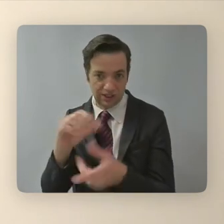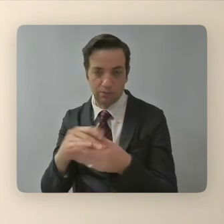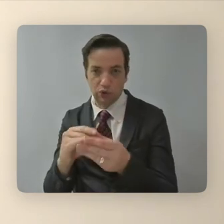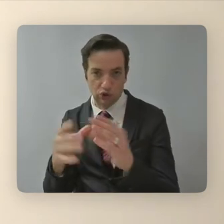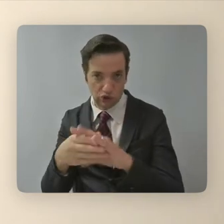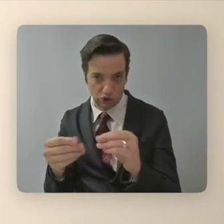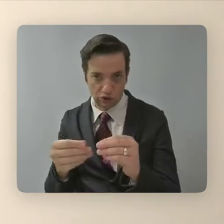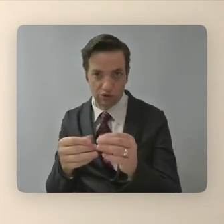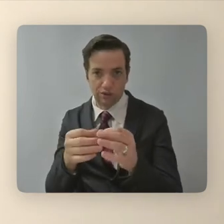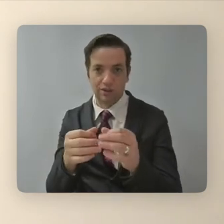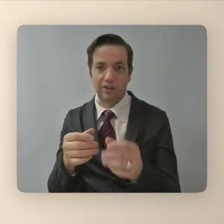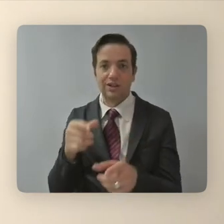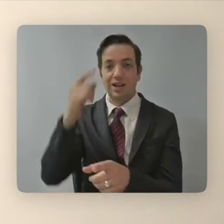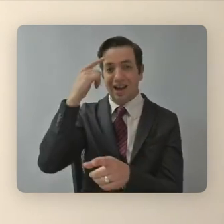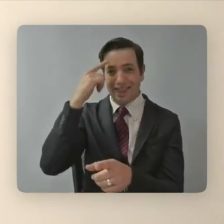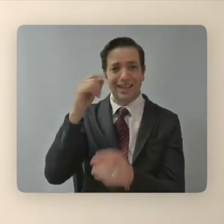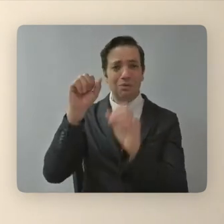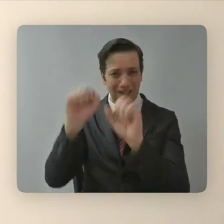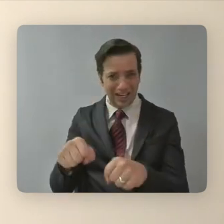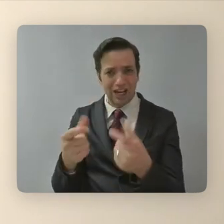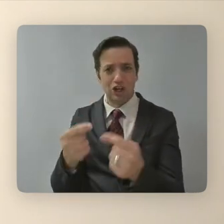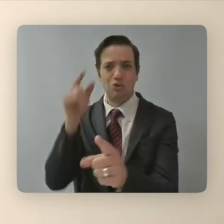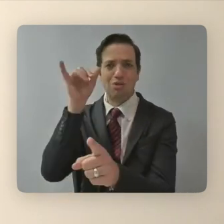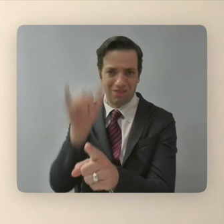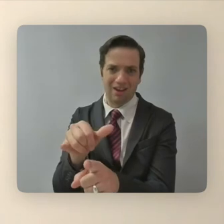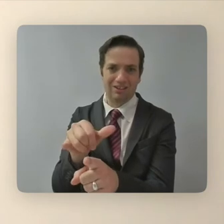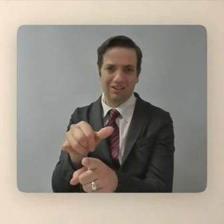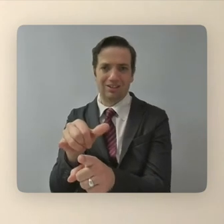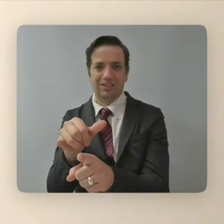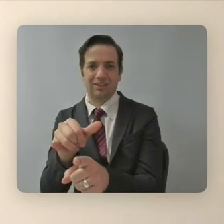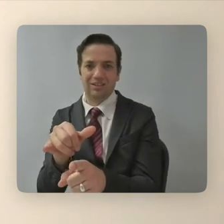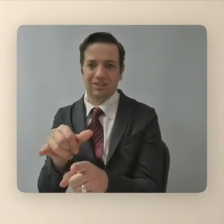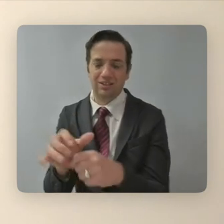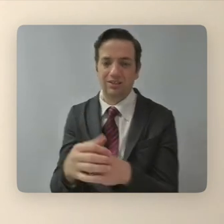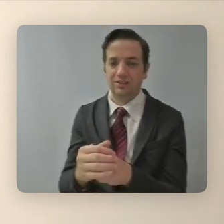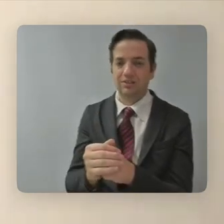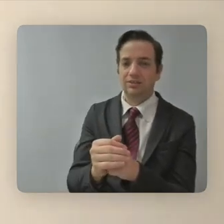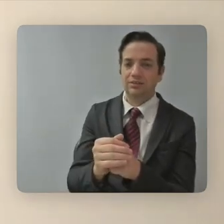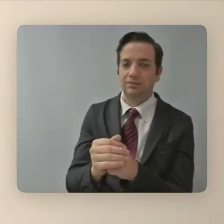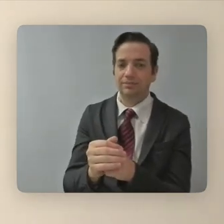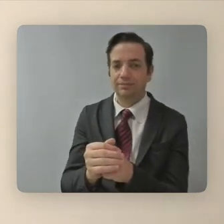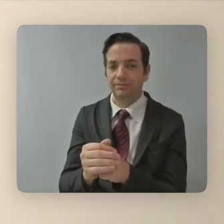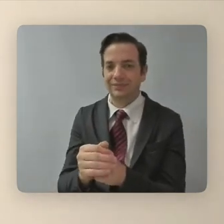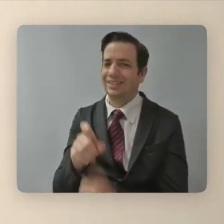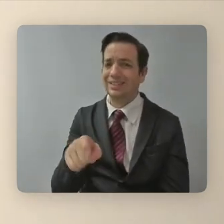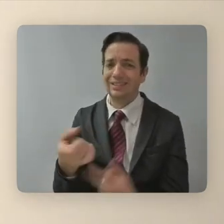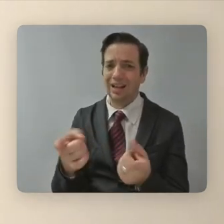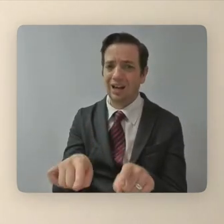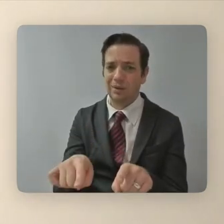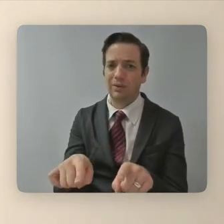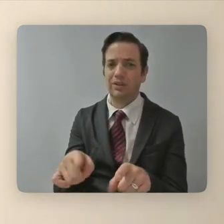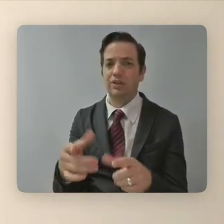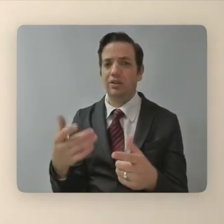I think that that's, that's definitely a tangible, um, uh, you know, thing that, that needs to happen